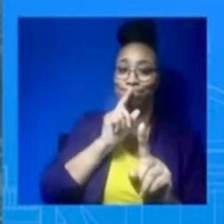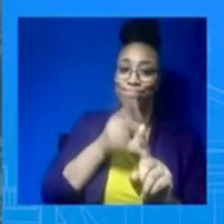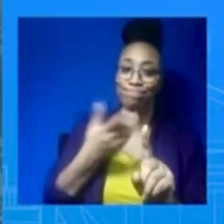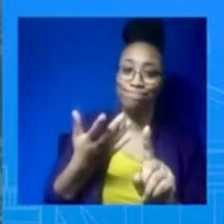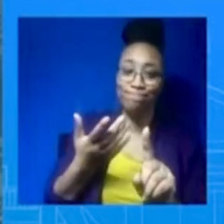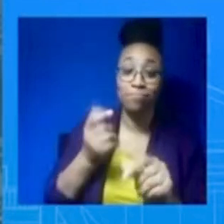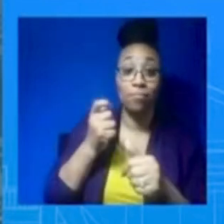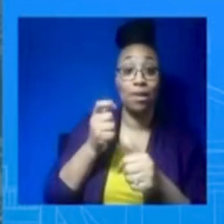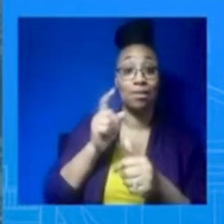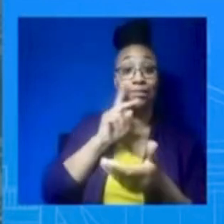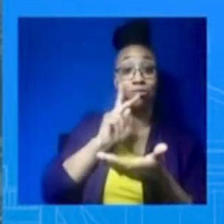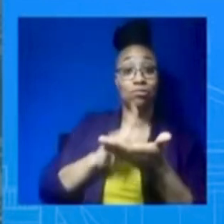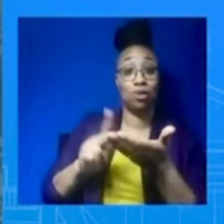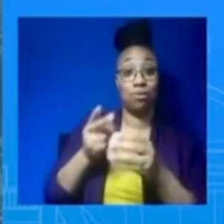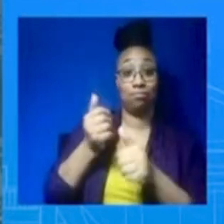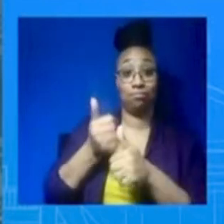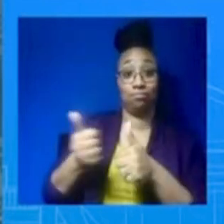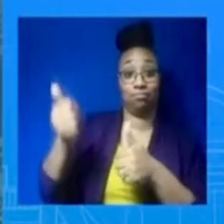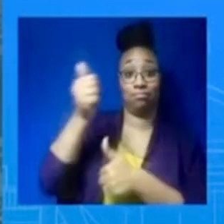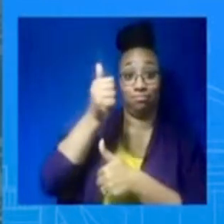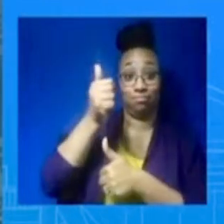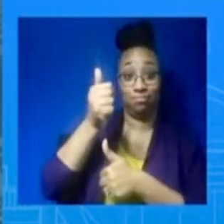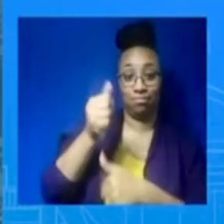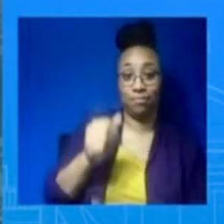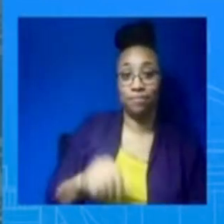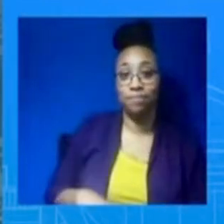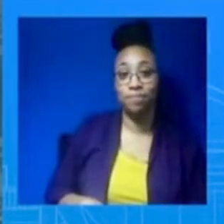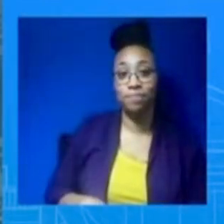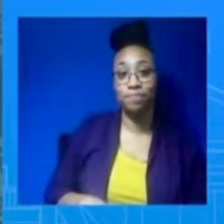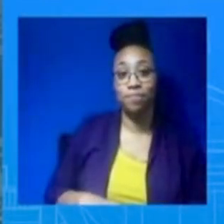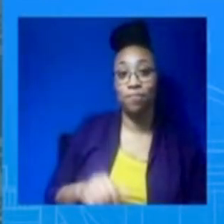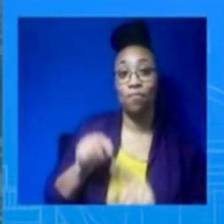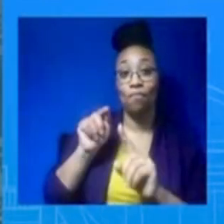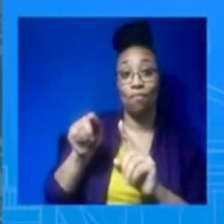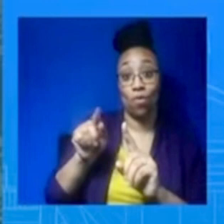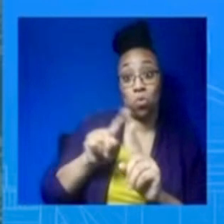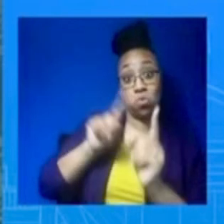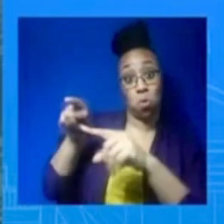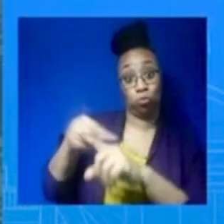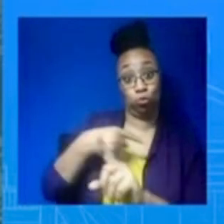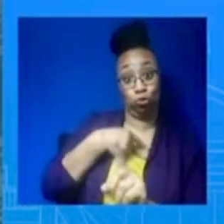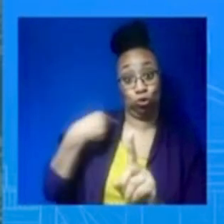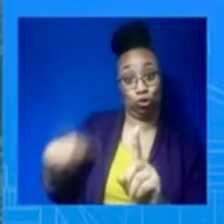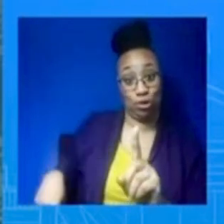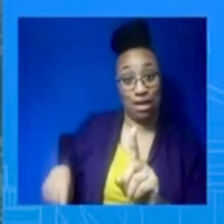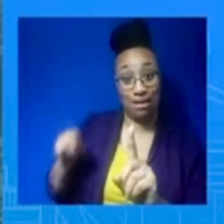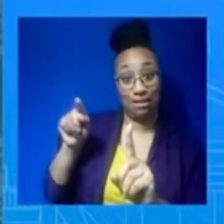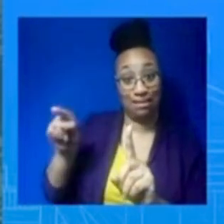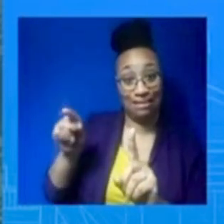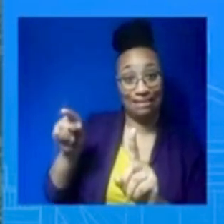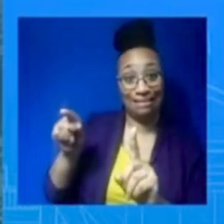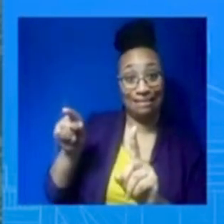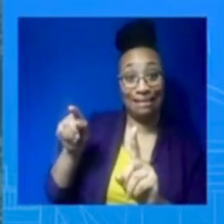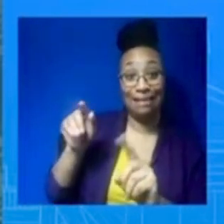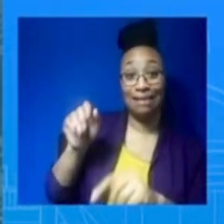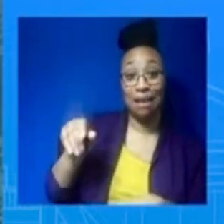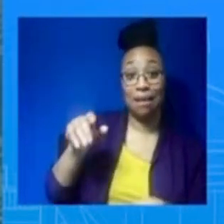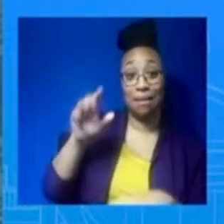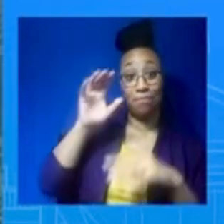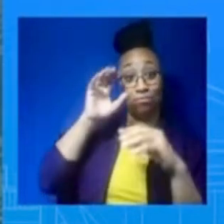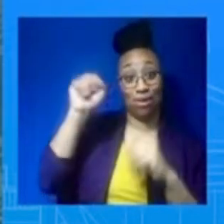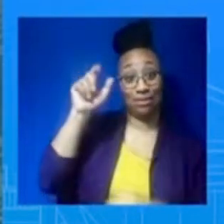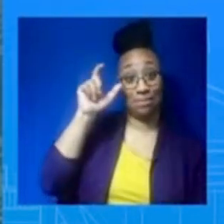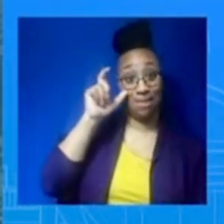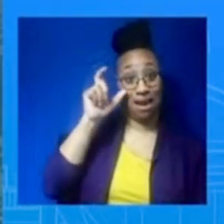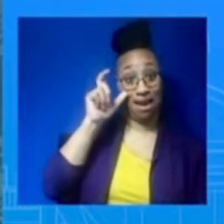want to have another conversation with President Xi as you might expect that he would, but we don't have anything on the schedule right now and